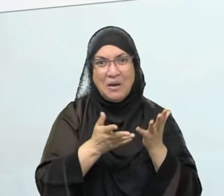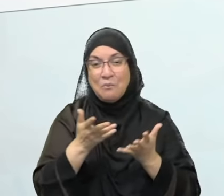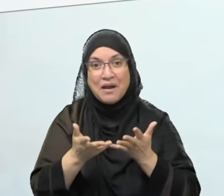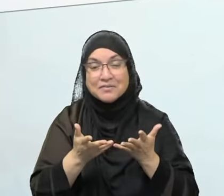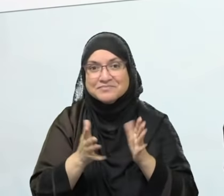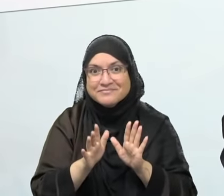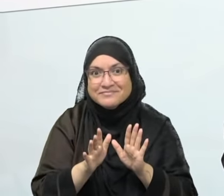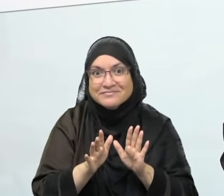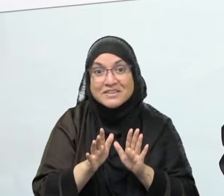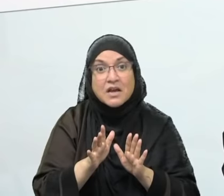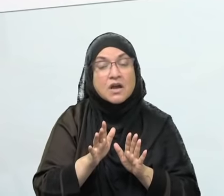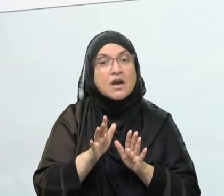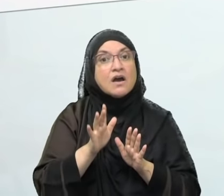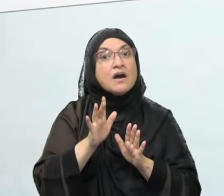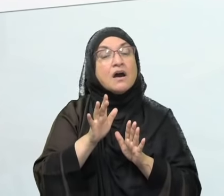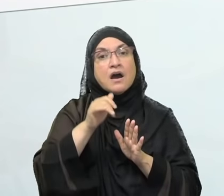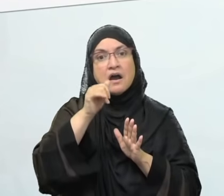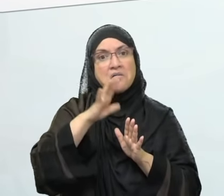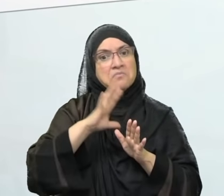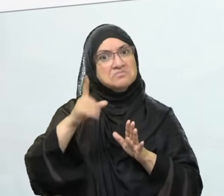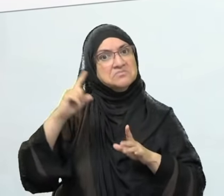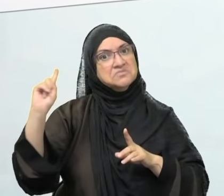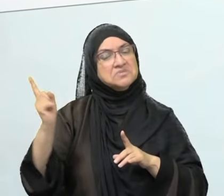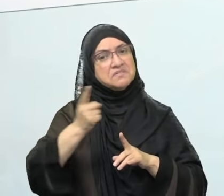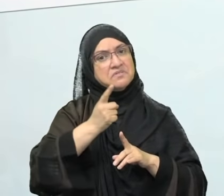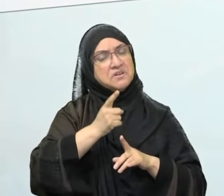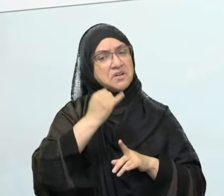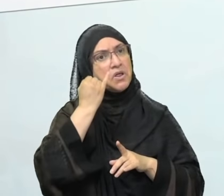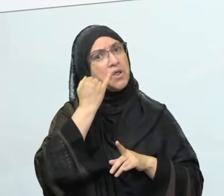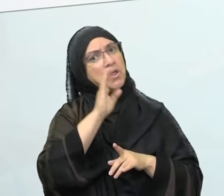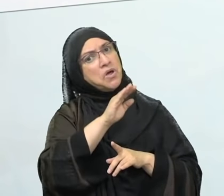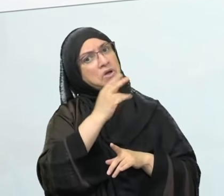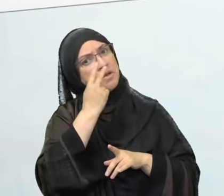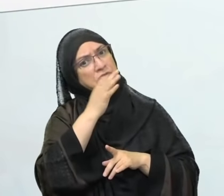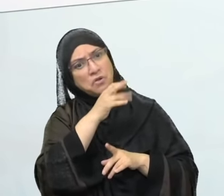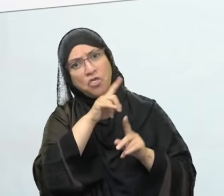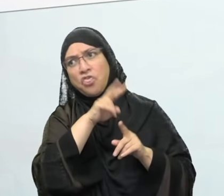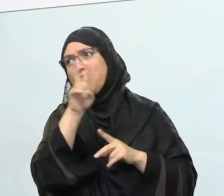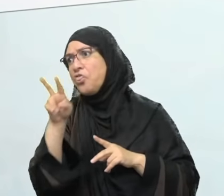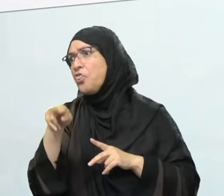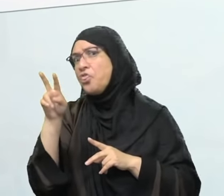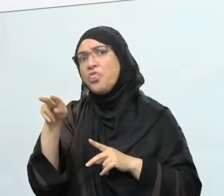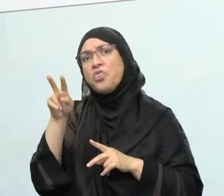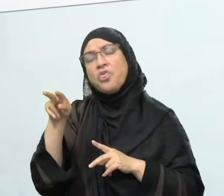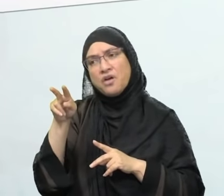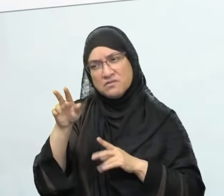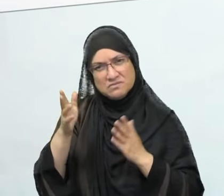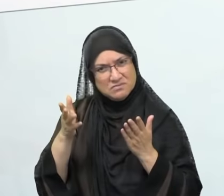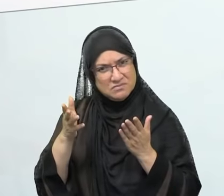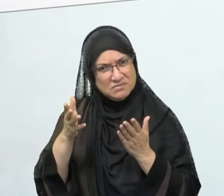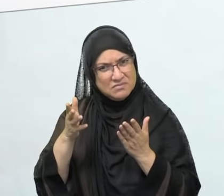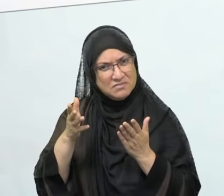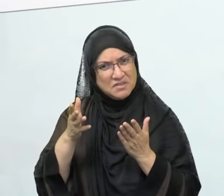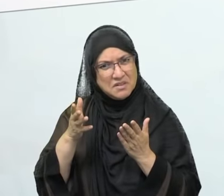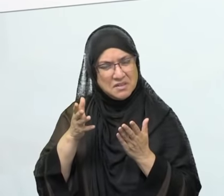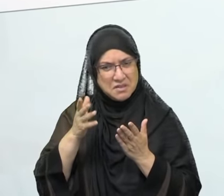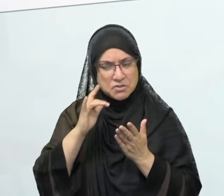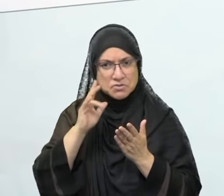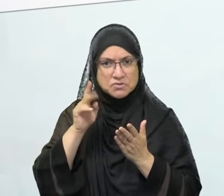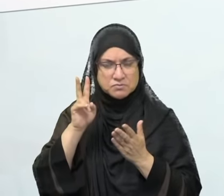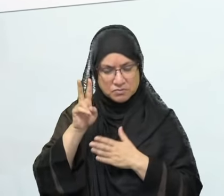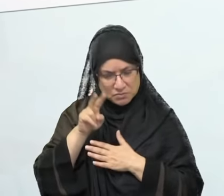if you're looking or not, you stare. Right? So you gave her the impression that you were lowering your gaze and being respectful.